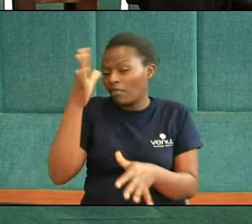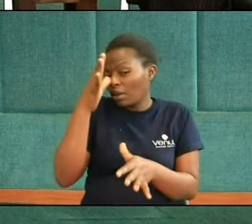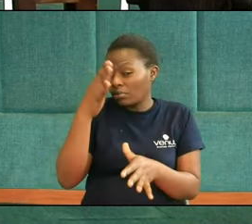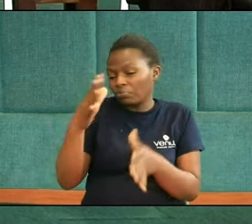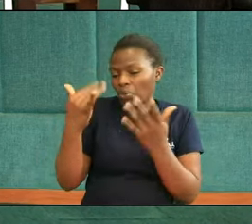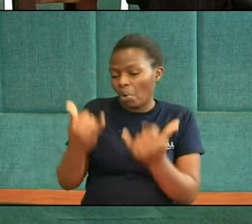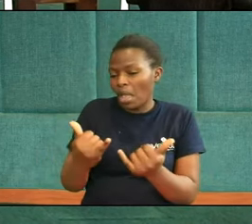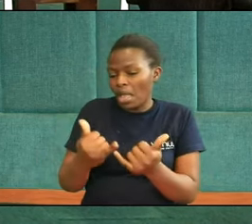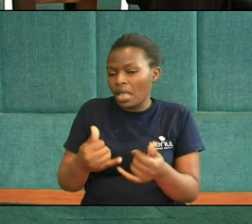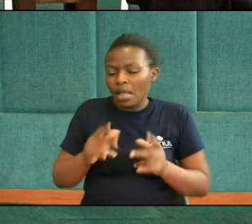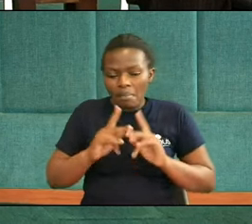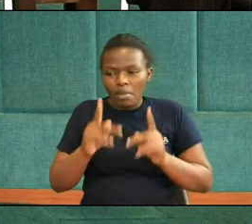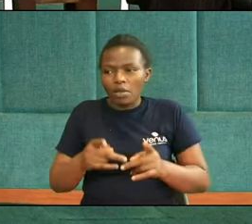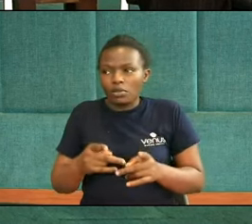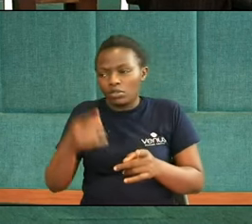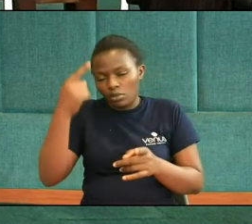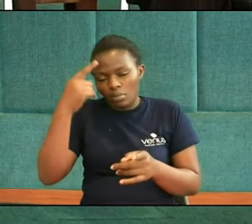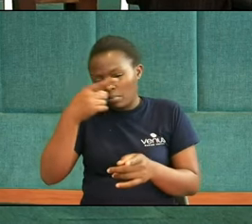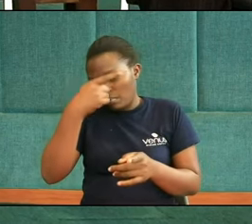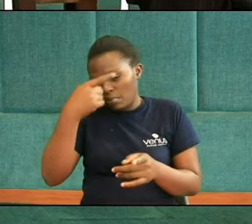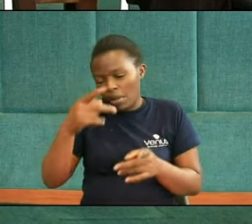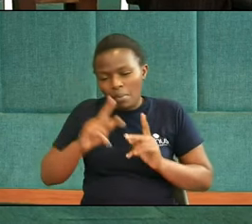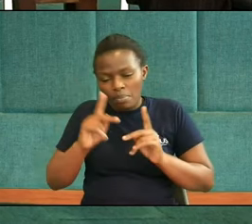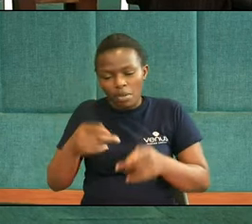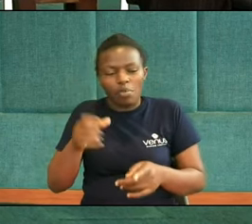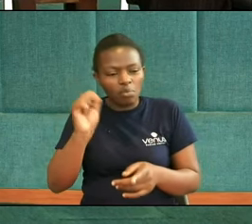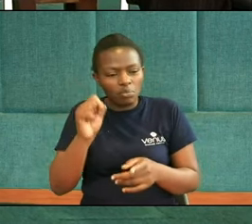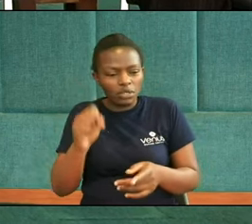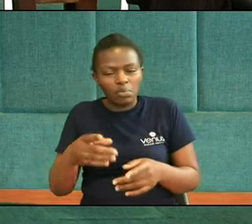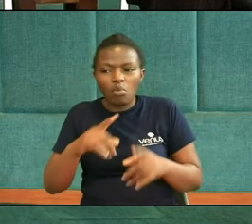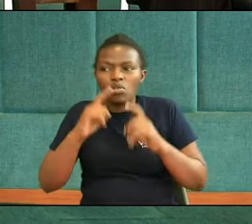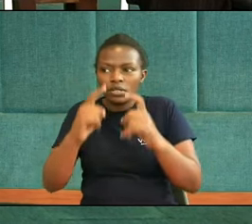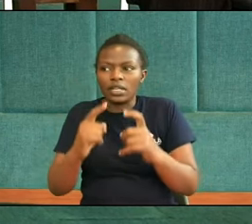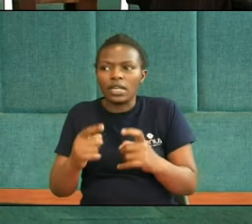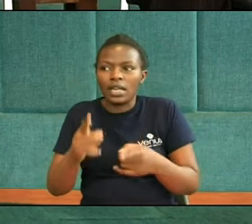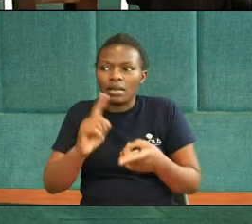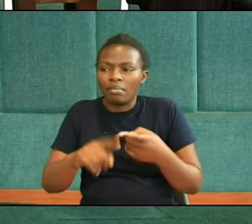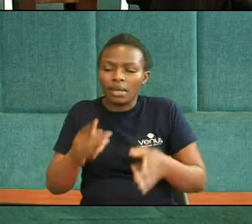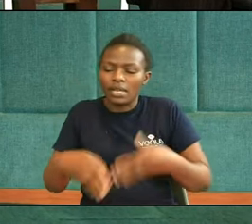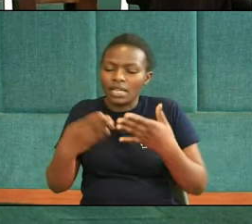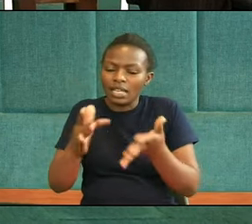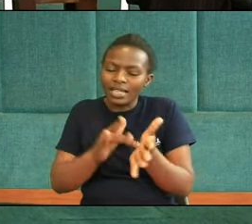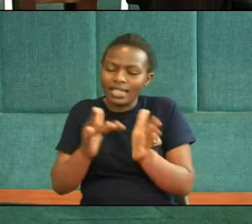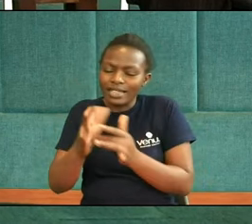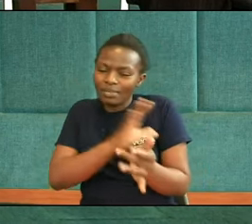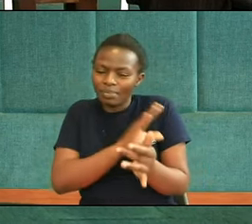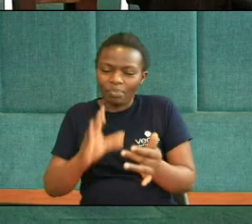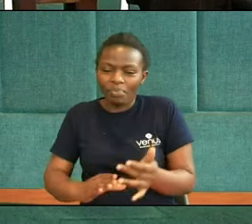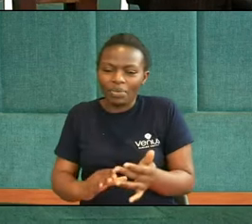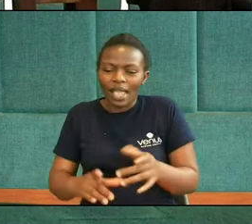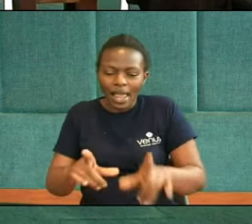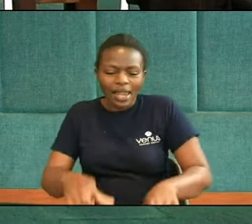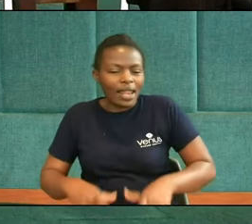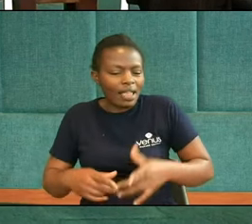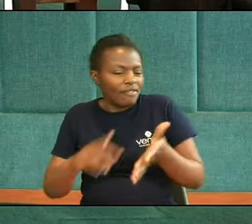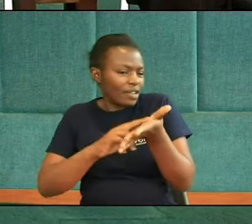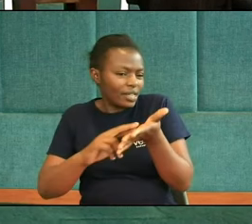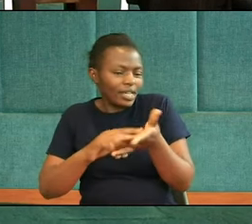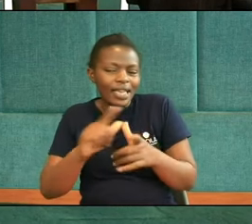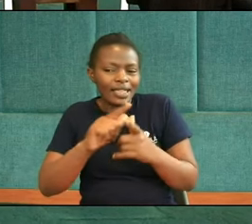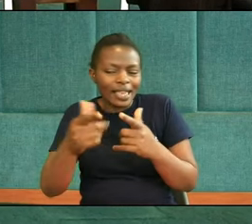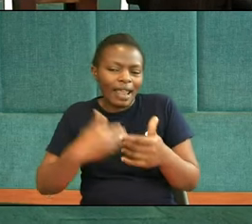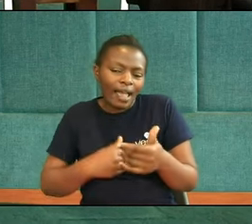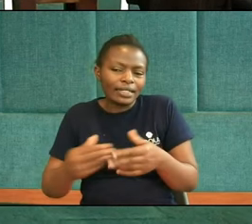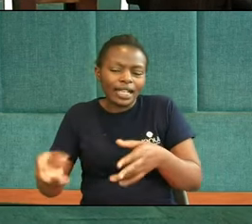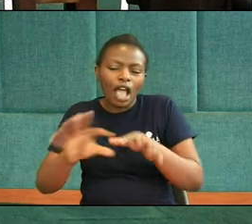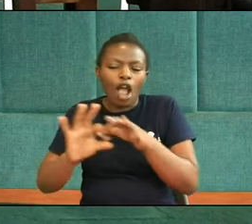prone to sin But then, you Jesus lived a righteous life So we have a direct and holy connection to God So